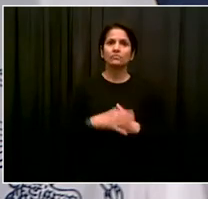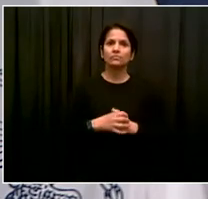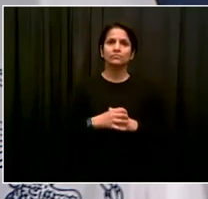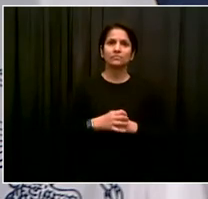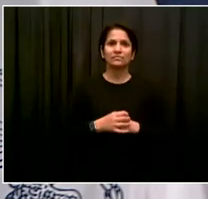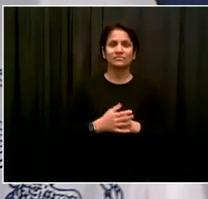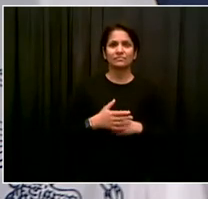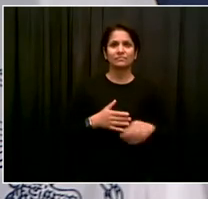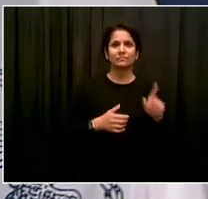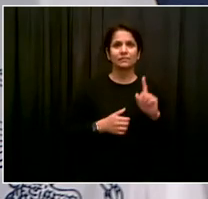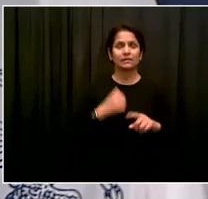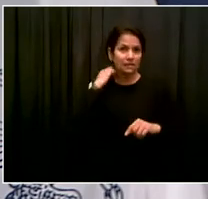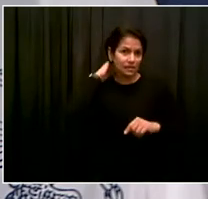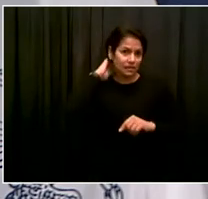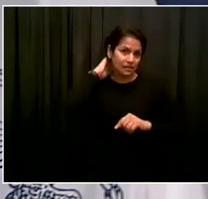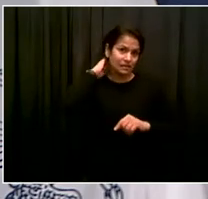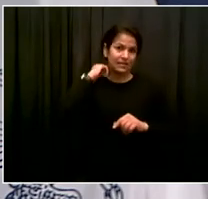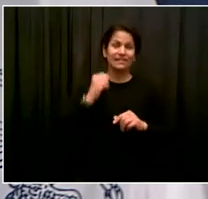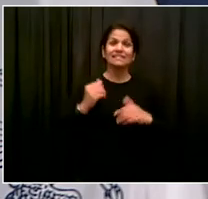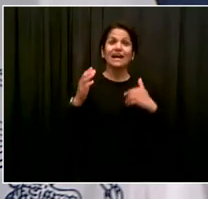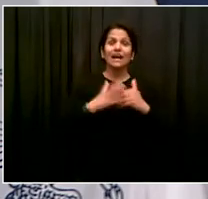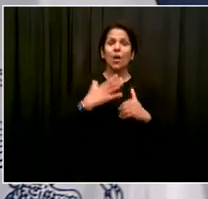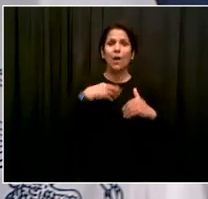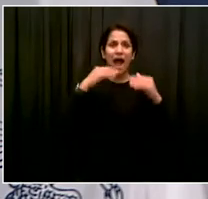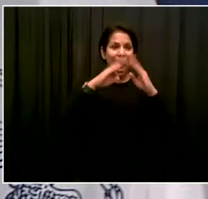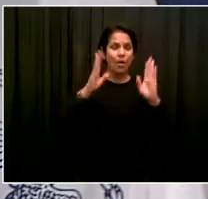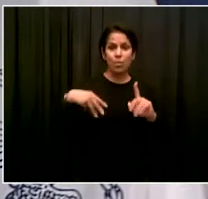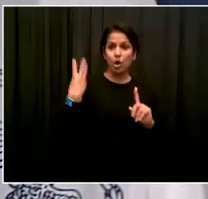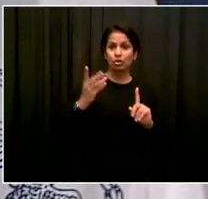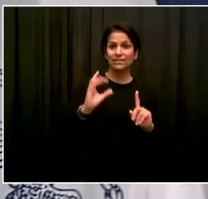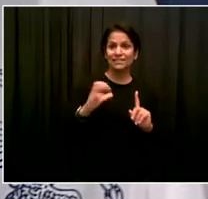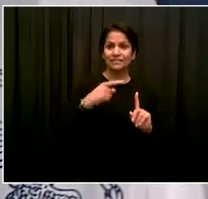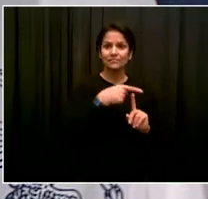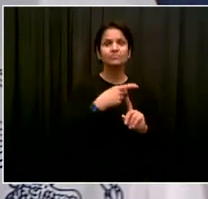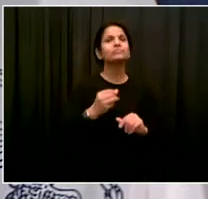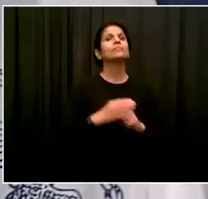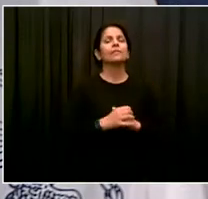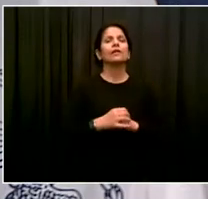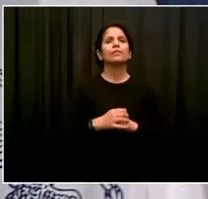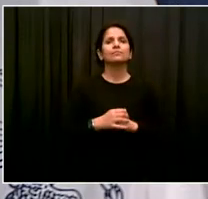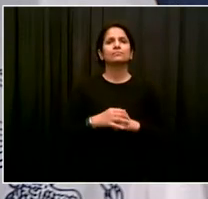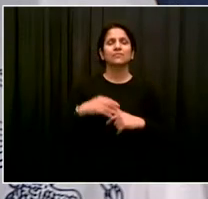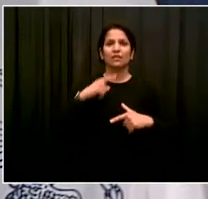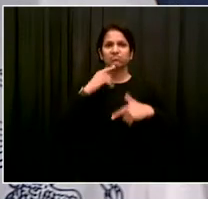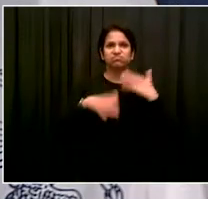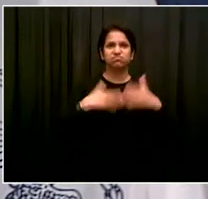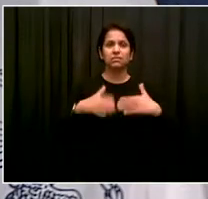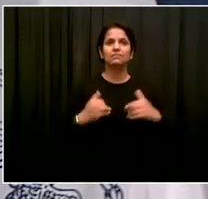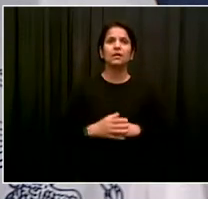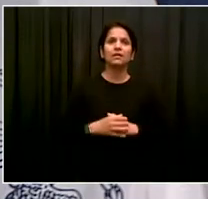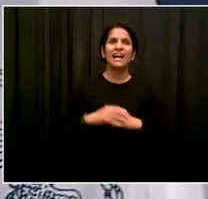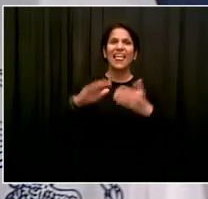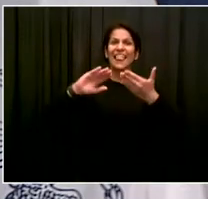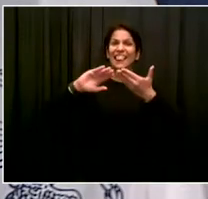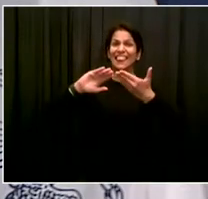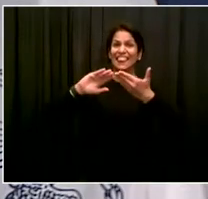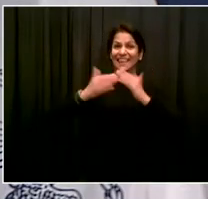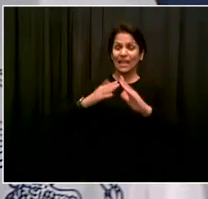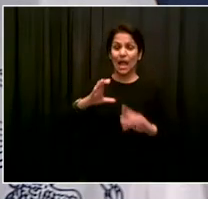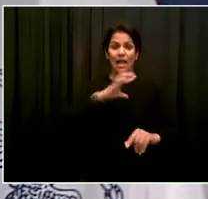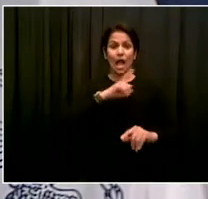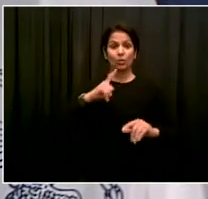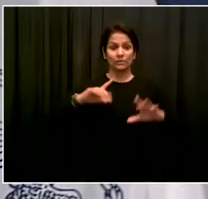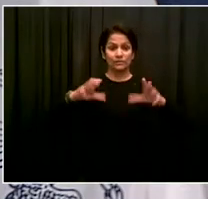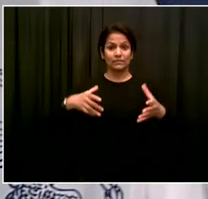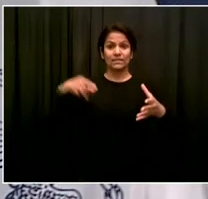Well, we're going to get to work on that right here now and we're working with the City Council to expand the existing law because right now in New York